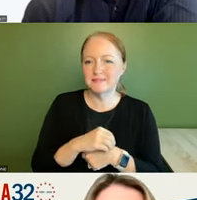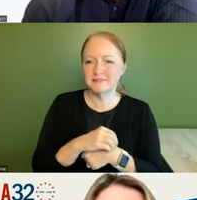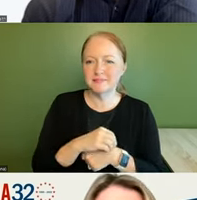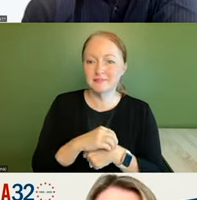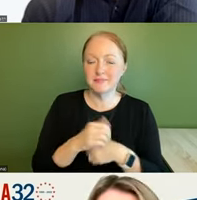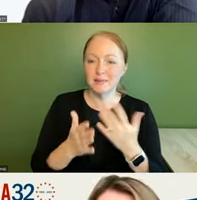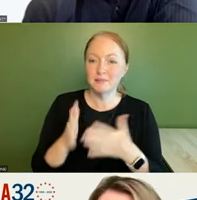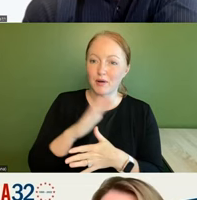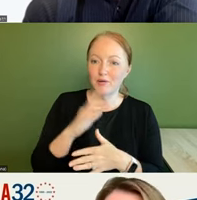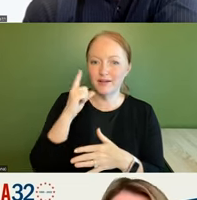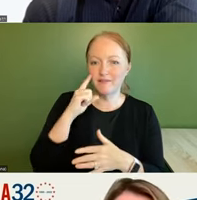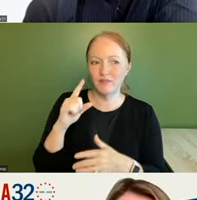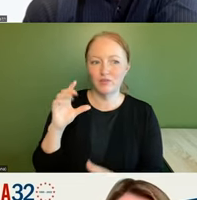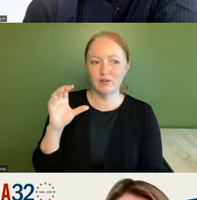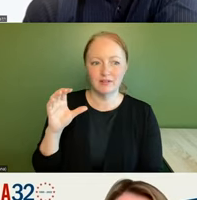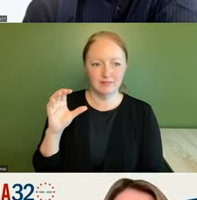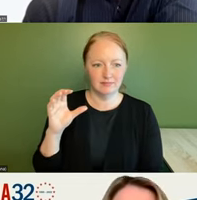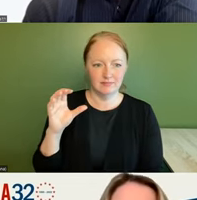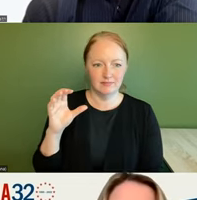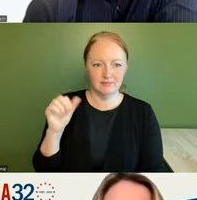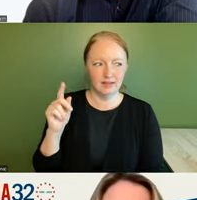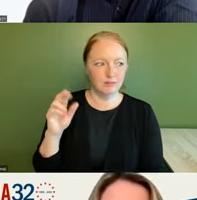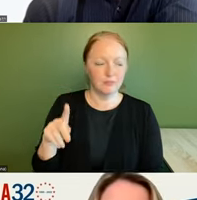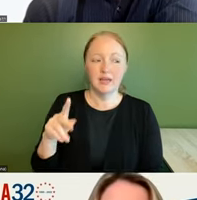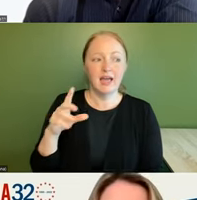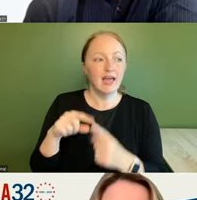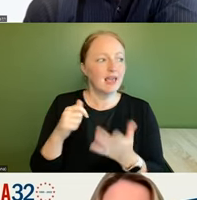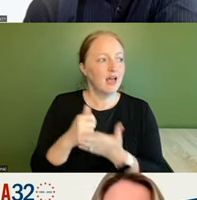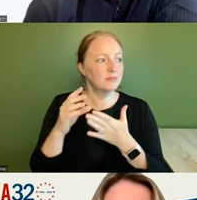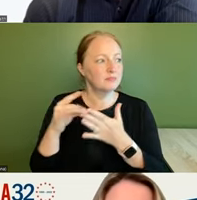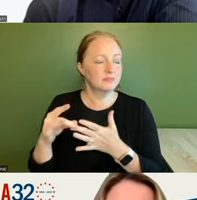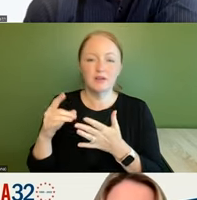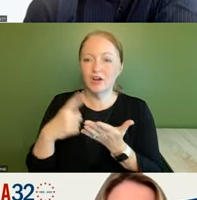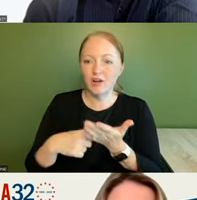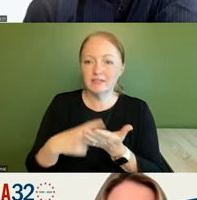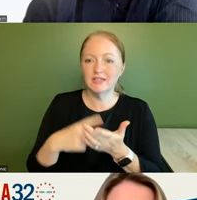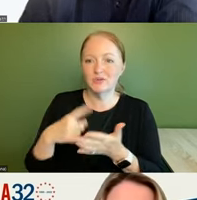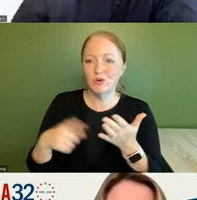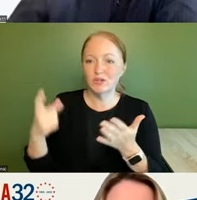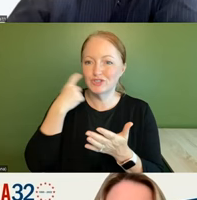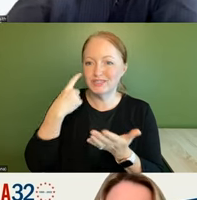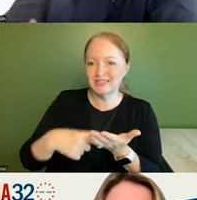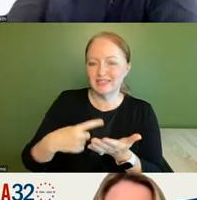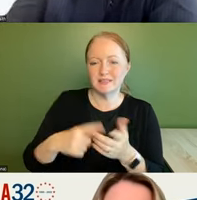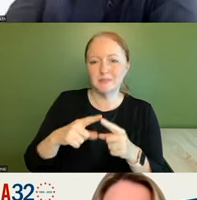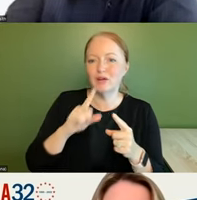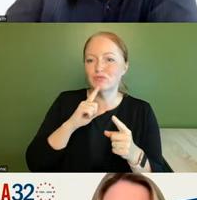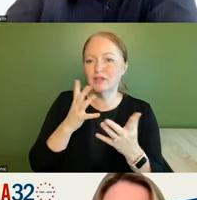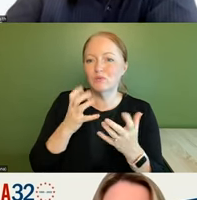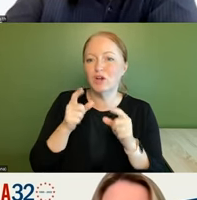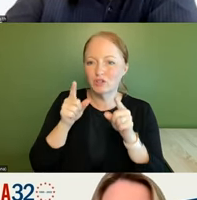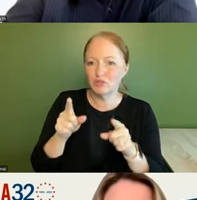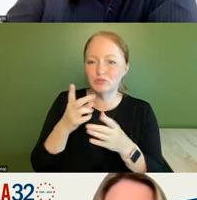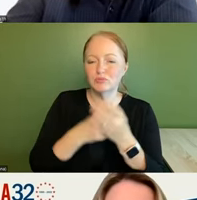priorities for cater and i was gonna help facilitate a conversation taking what you all just discussed but i really want you to